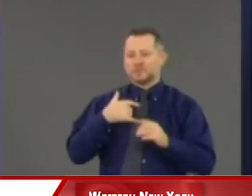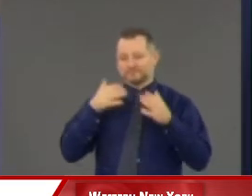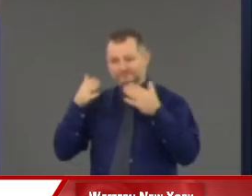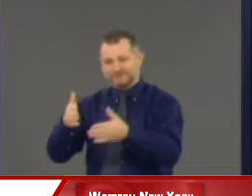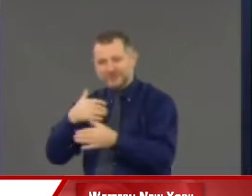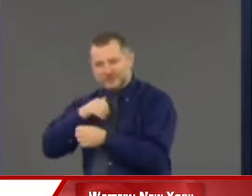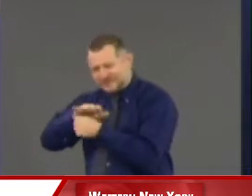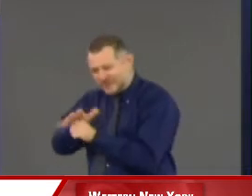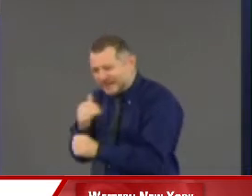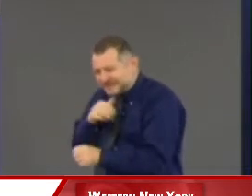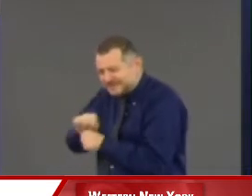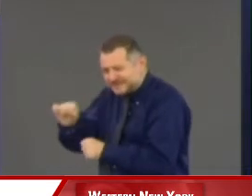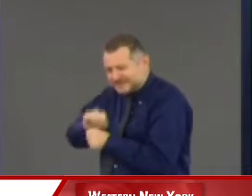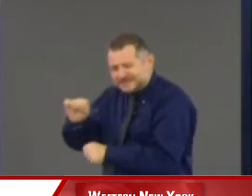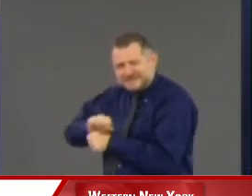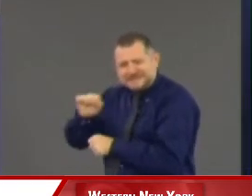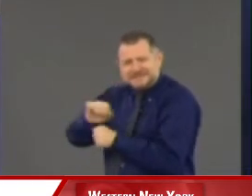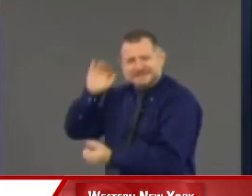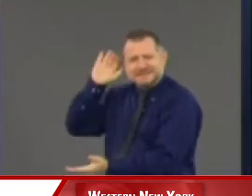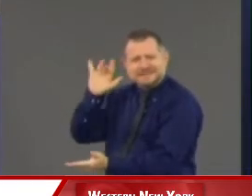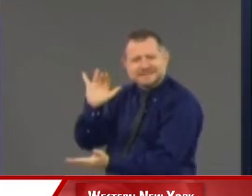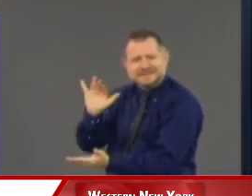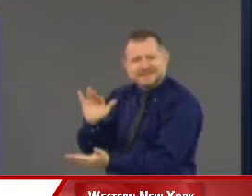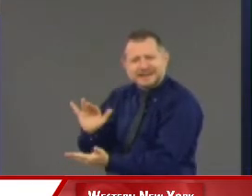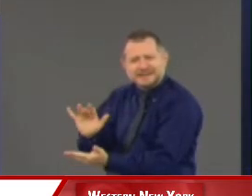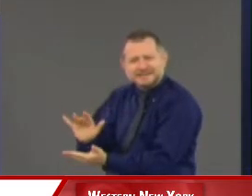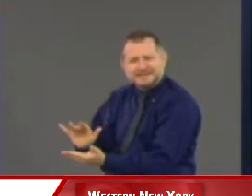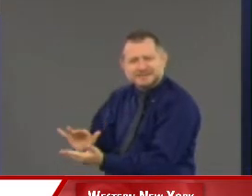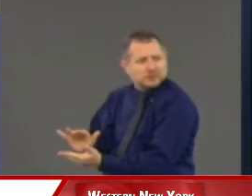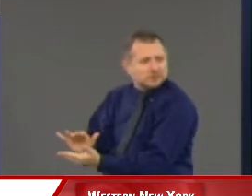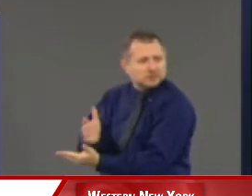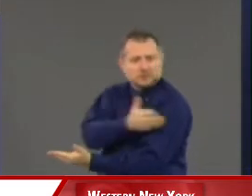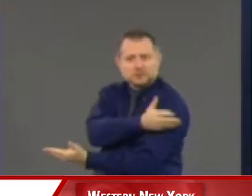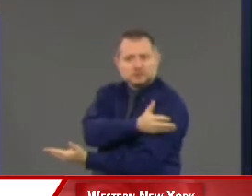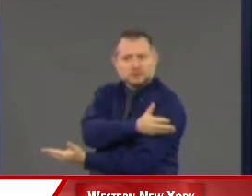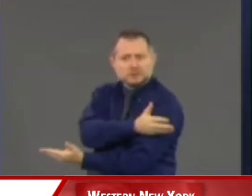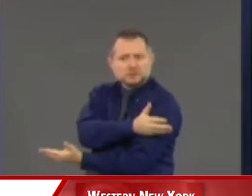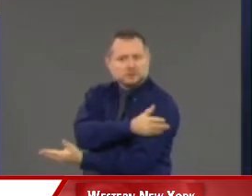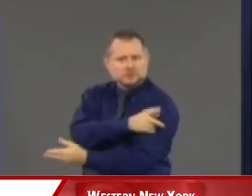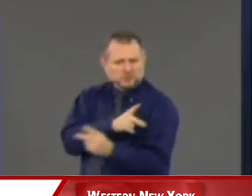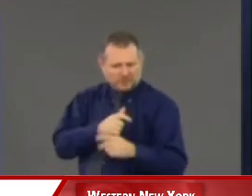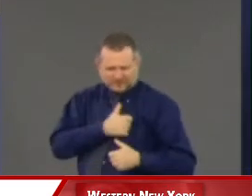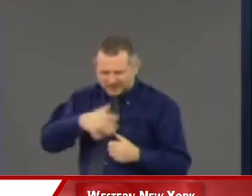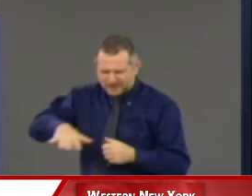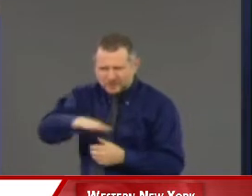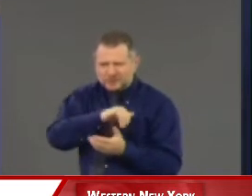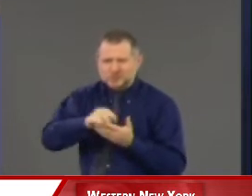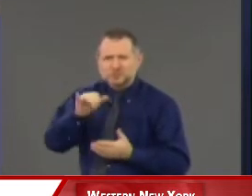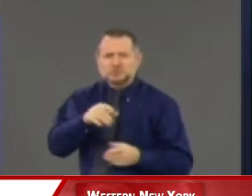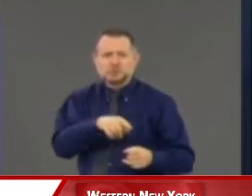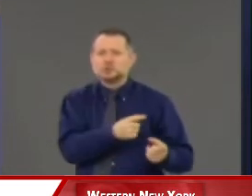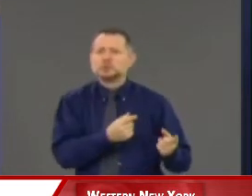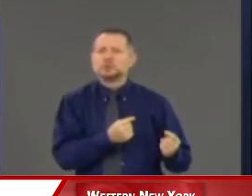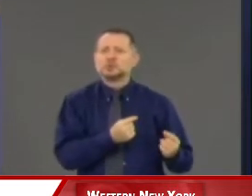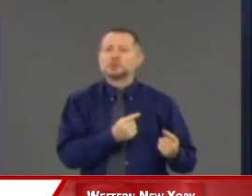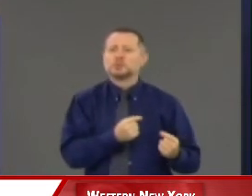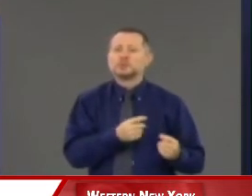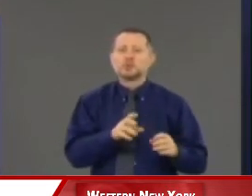We had a lot of people who are New York City people move out during this.